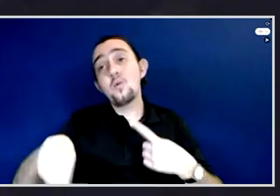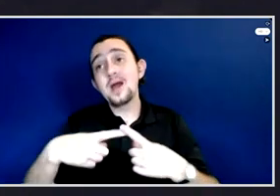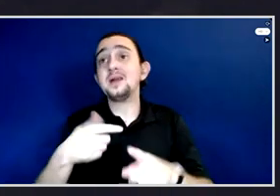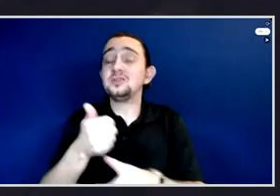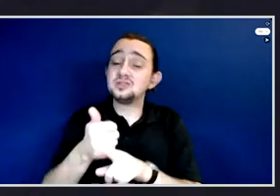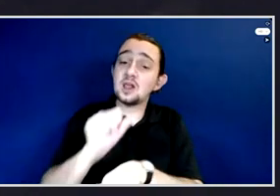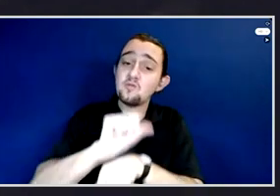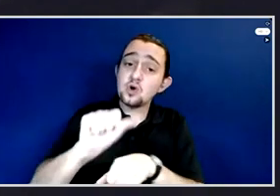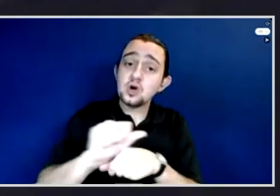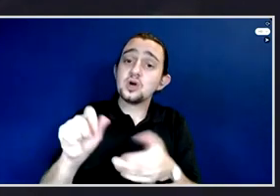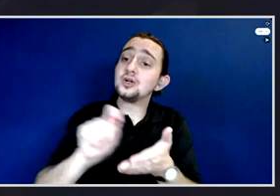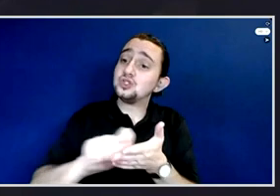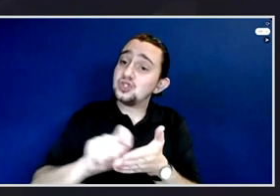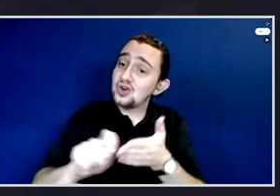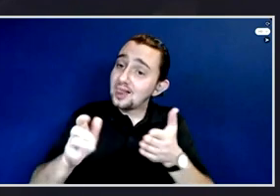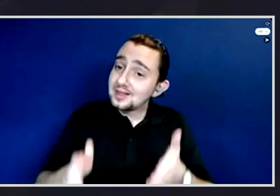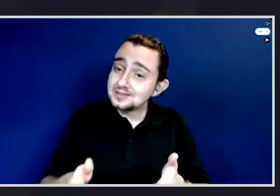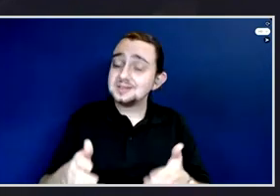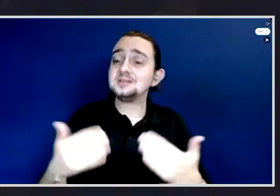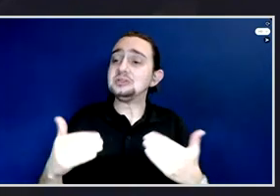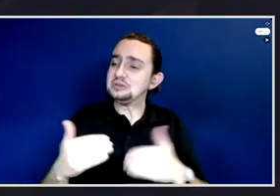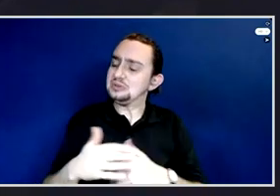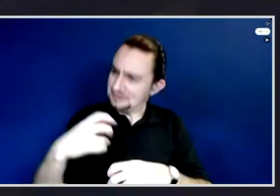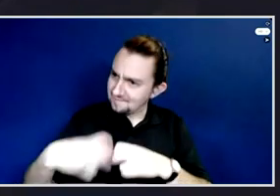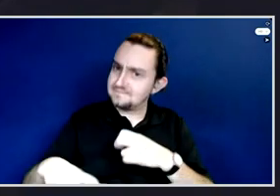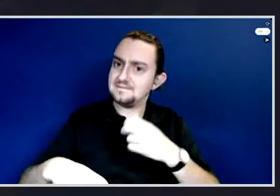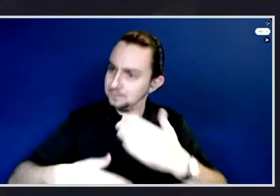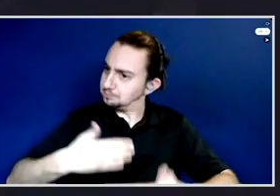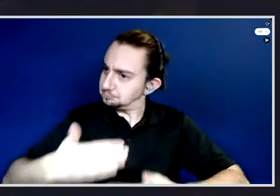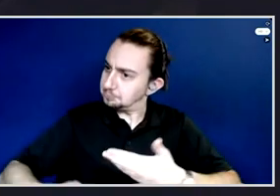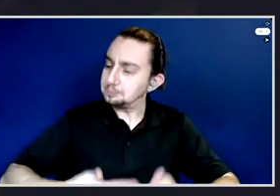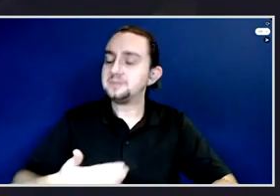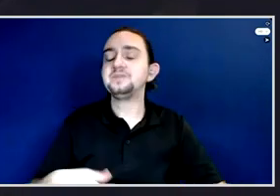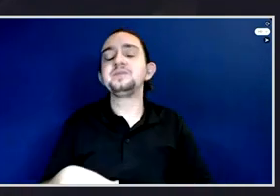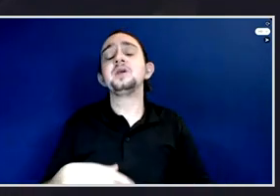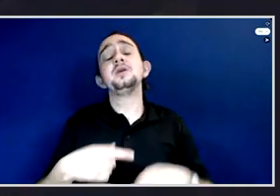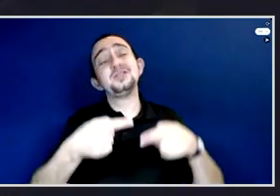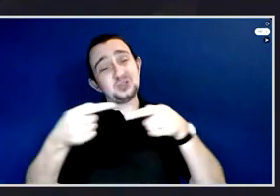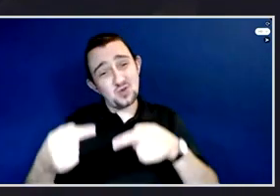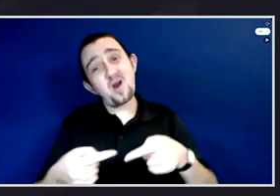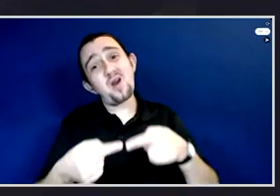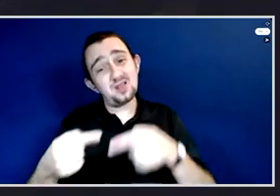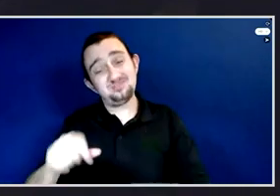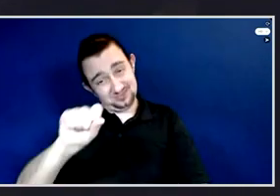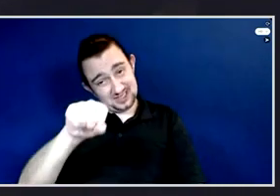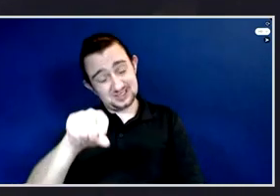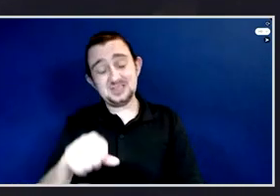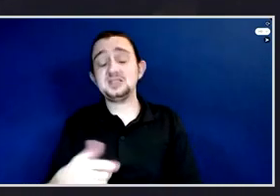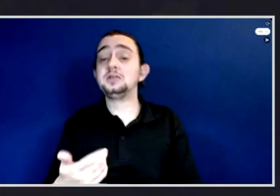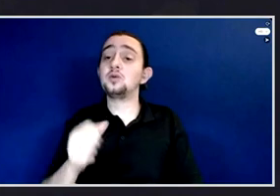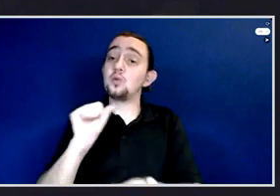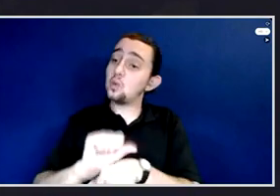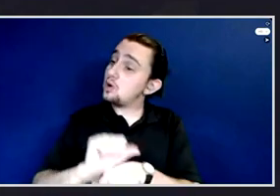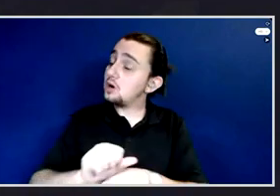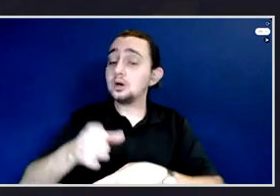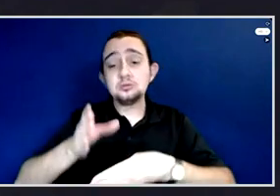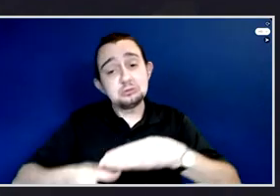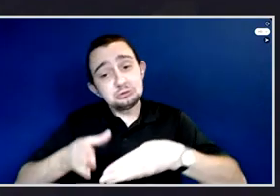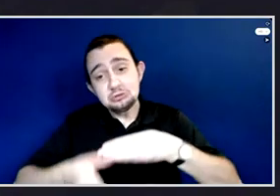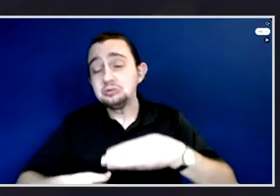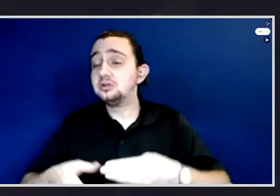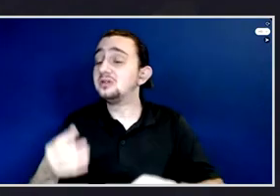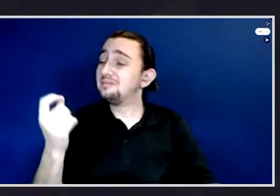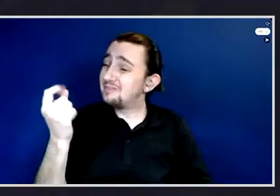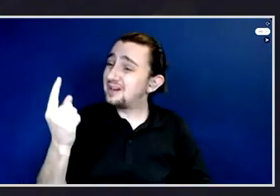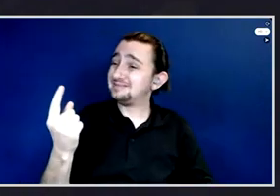our struggle. So when we do struggle and we do our job, our family also struggles the same way.